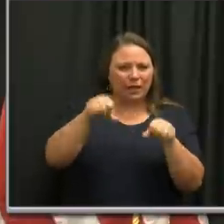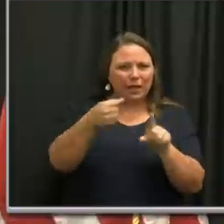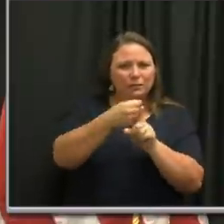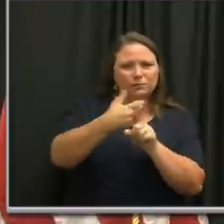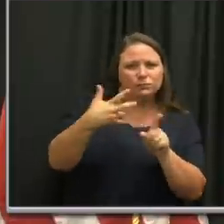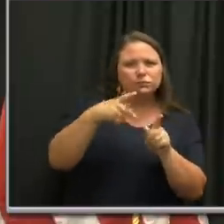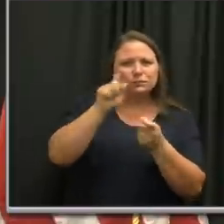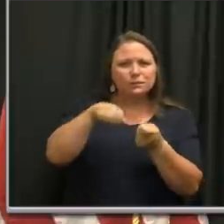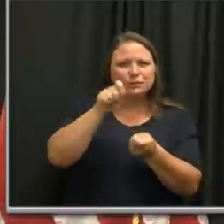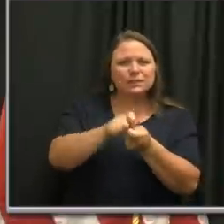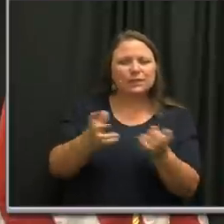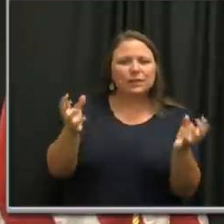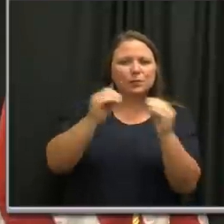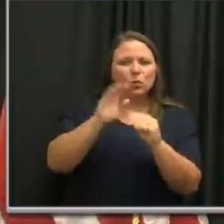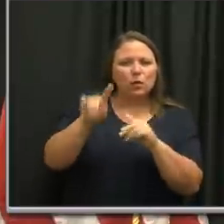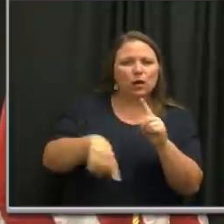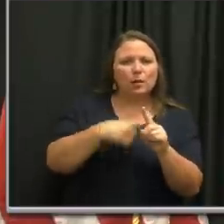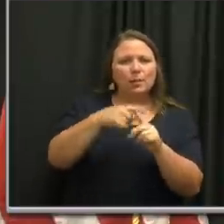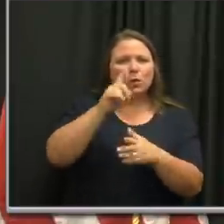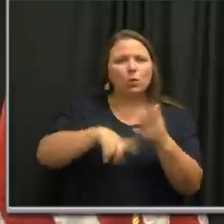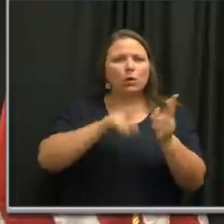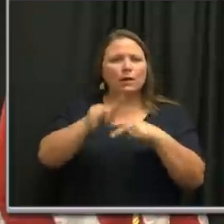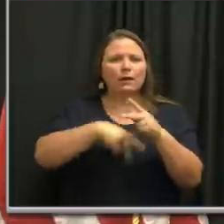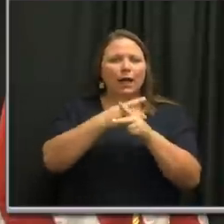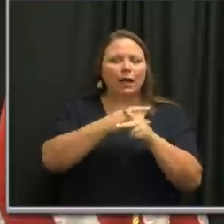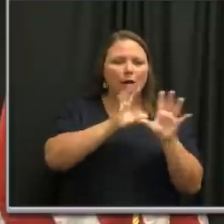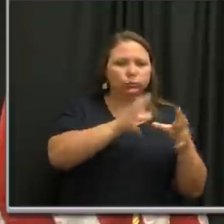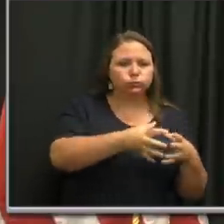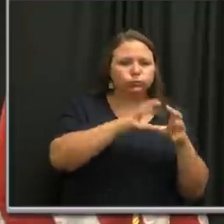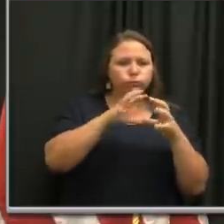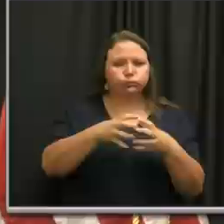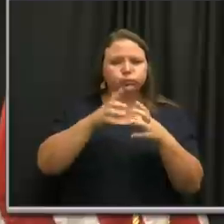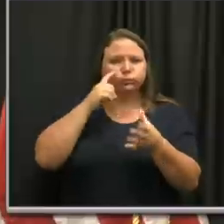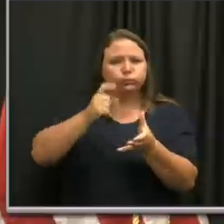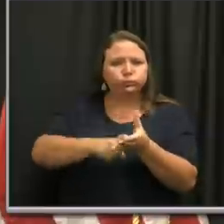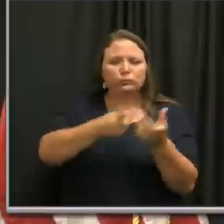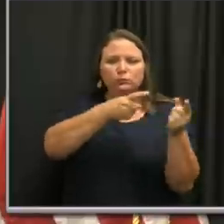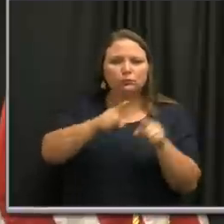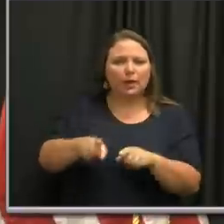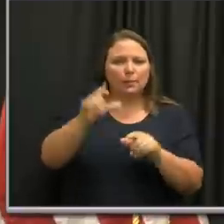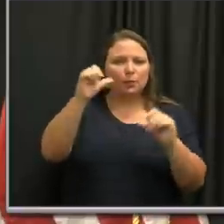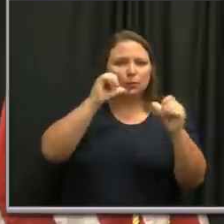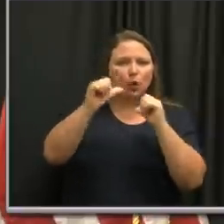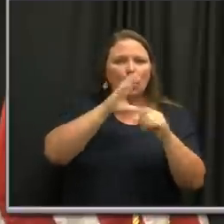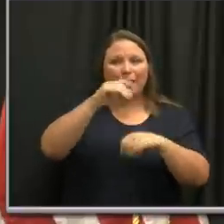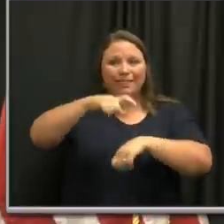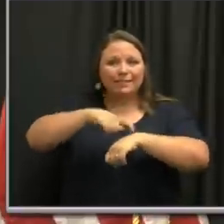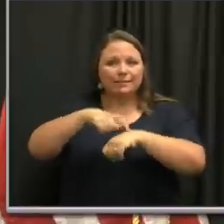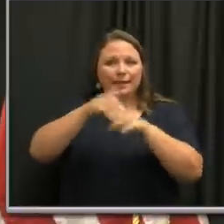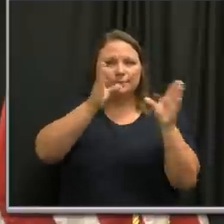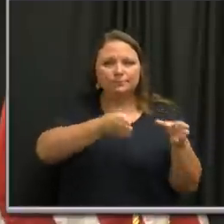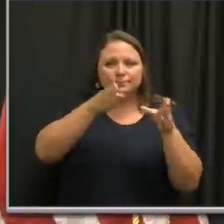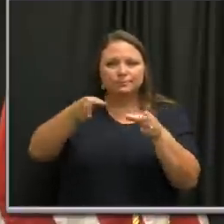detail on what kinds of clustering you've been seeing and, and over what time period?